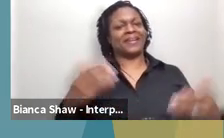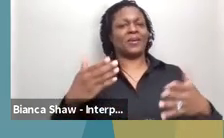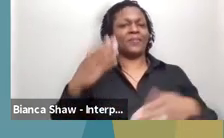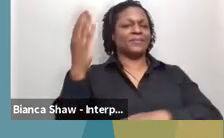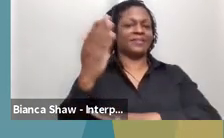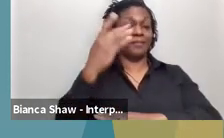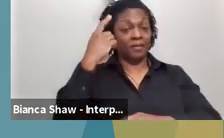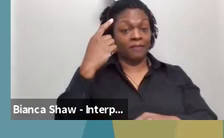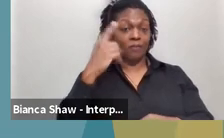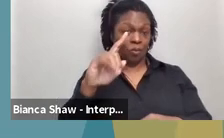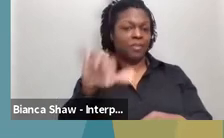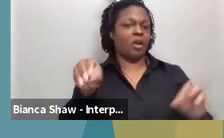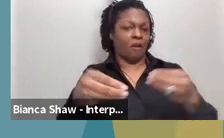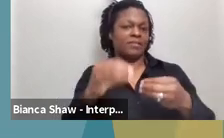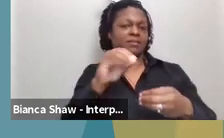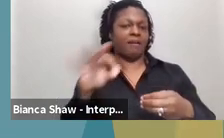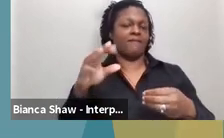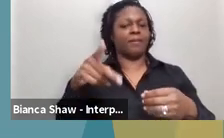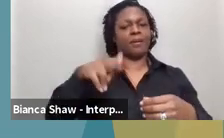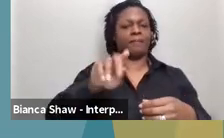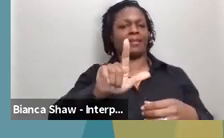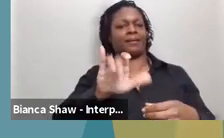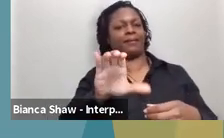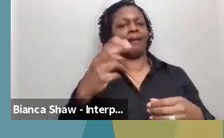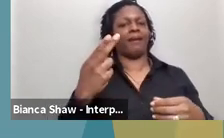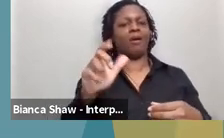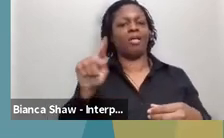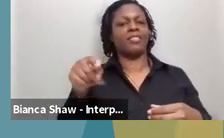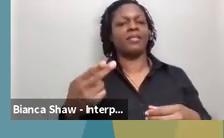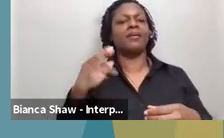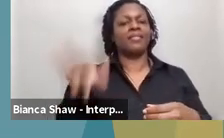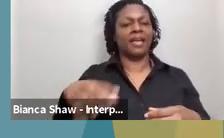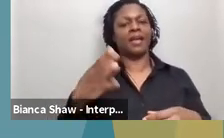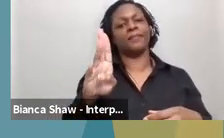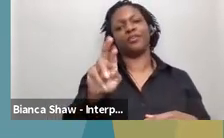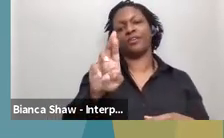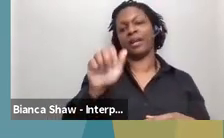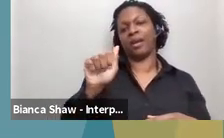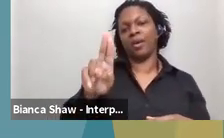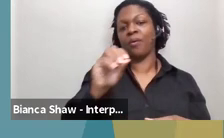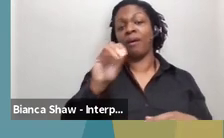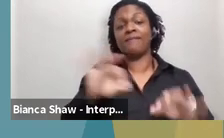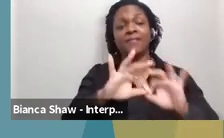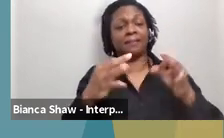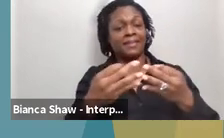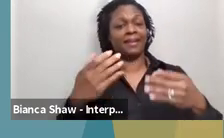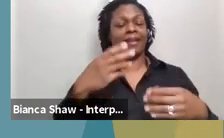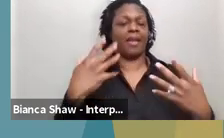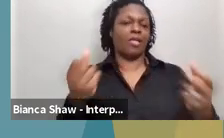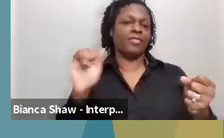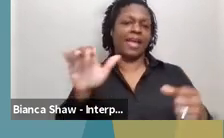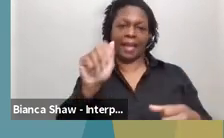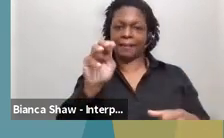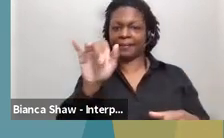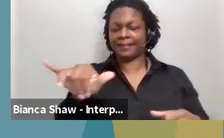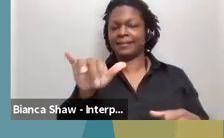on behalf of the Office of Public Health Bureau of Family Health Director, Amy Zapata. I am the current Interim Director for the